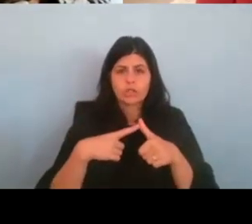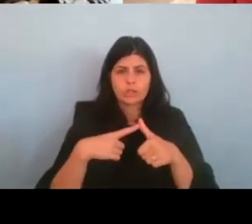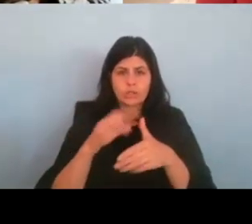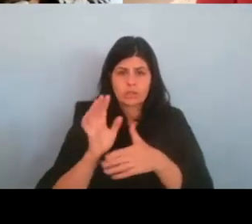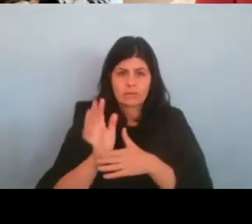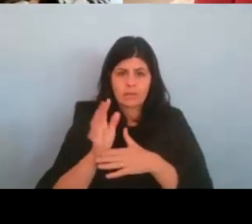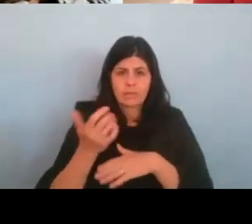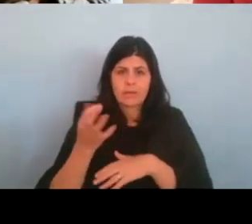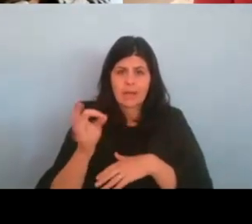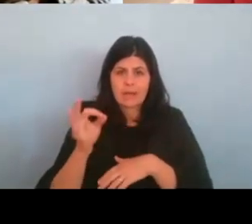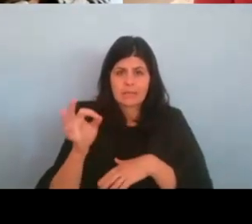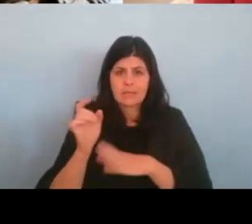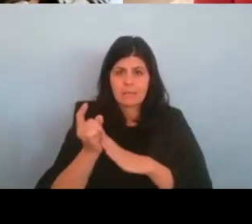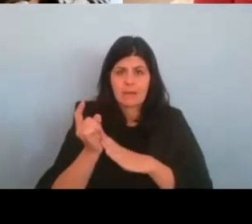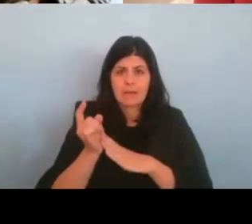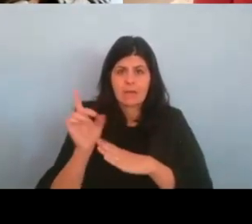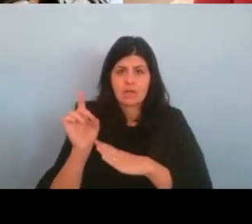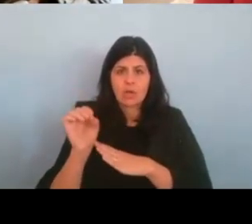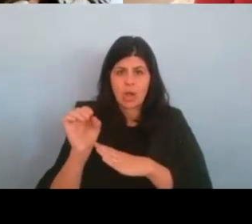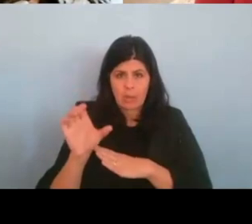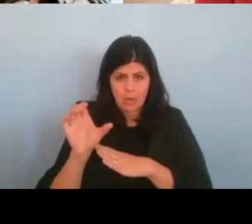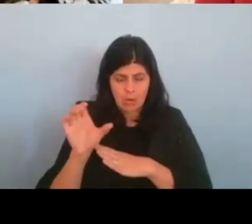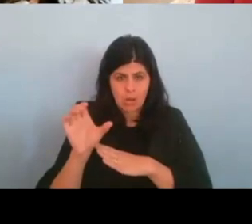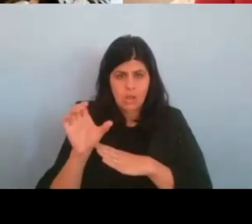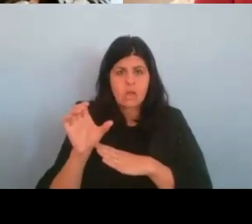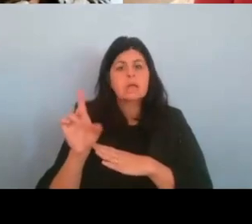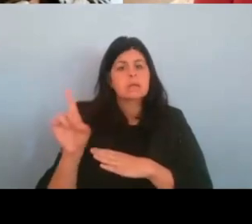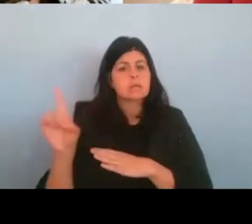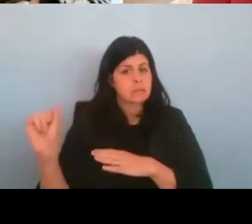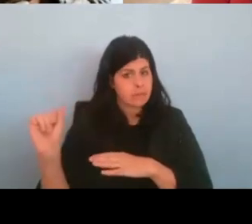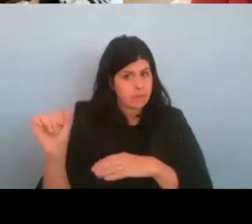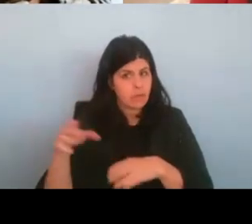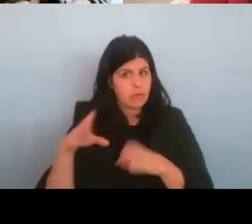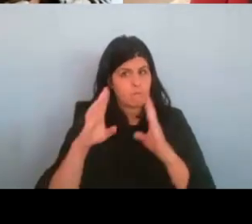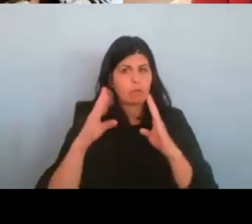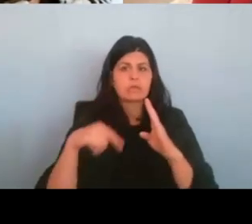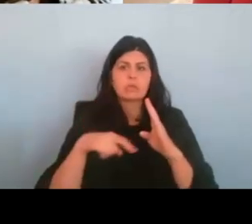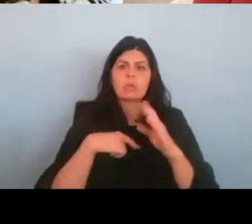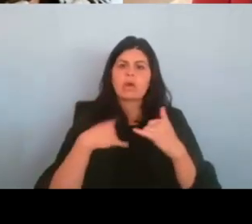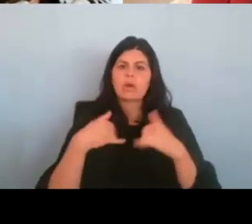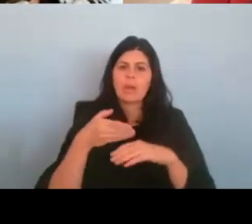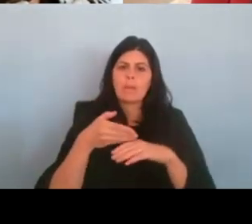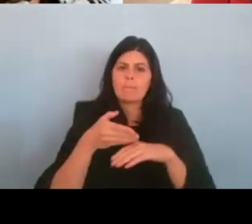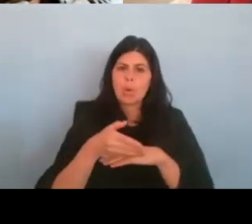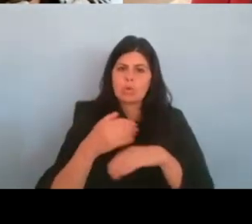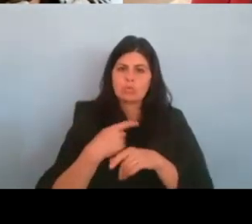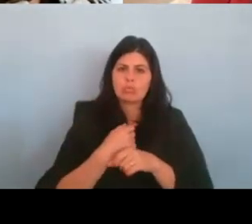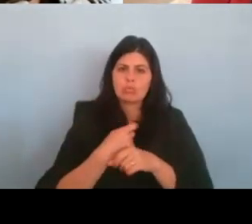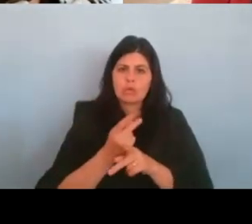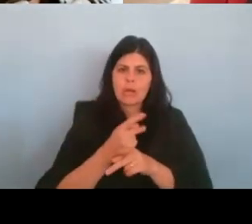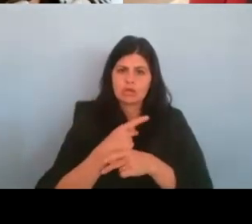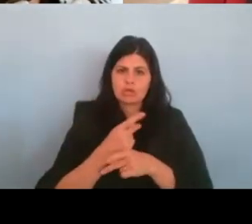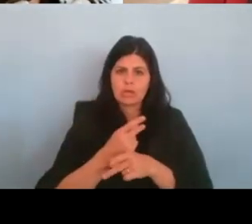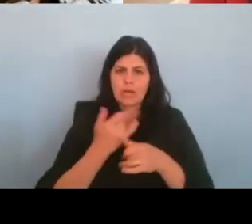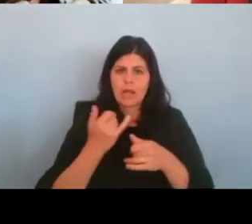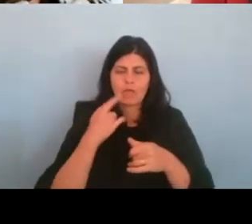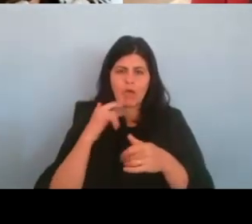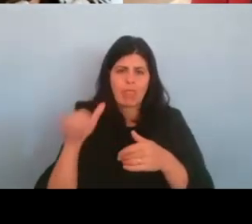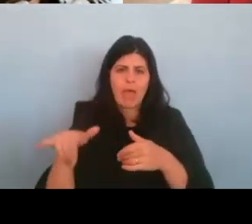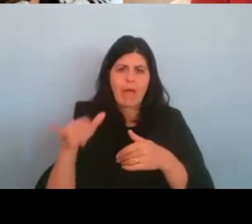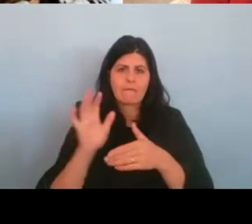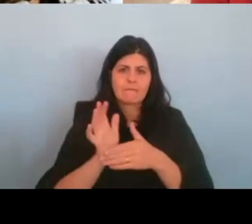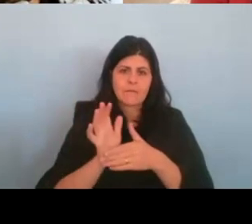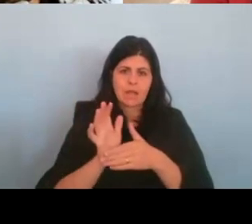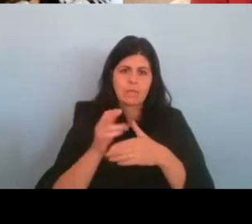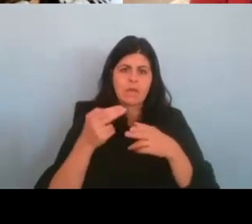documentary and it's about it's disability focused. And we're in post-production right now for this film. It's called